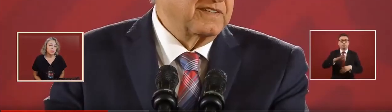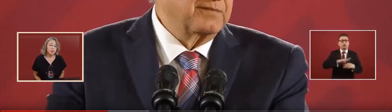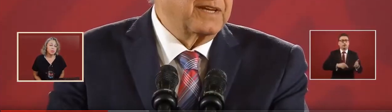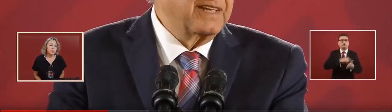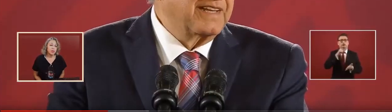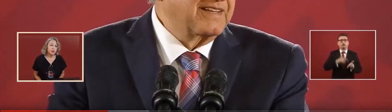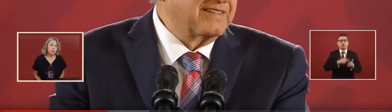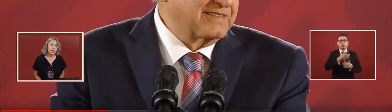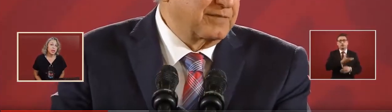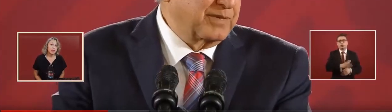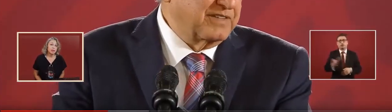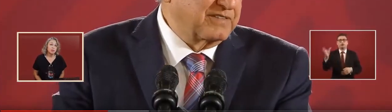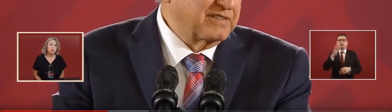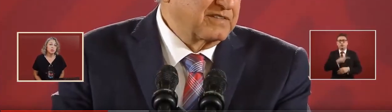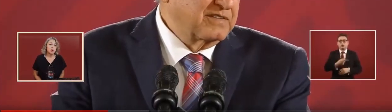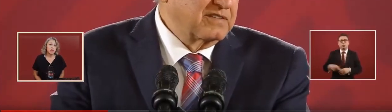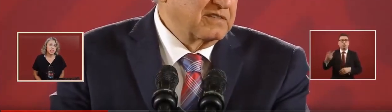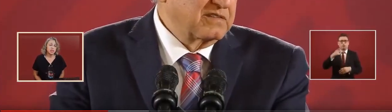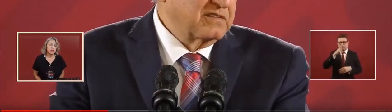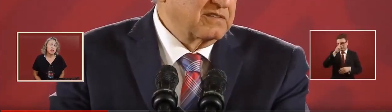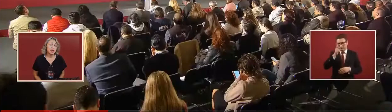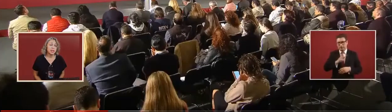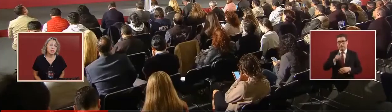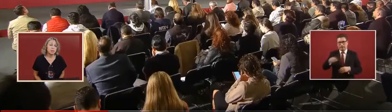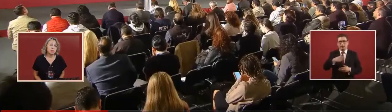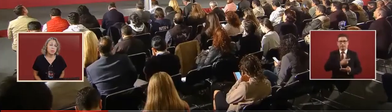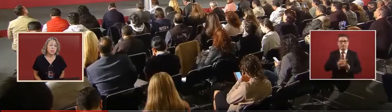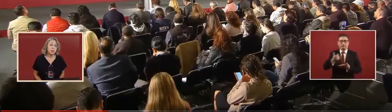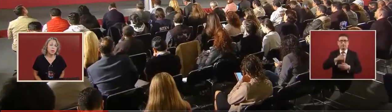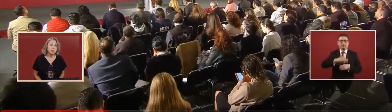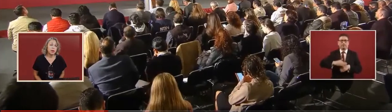marginal and impoverished areas.